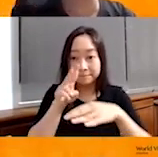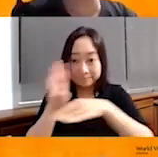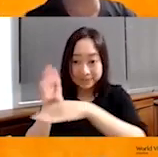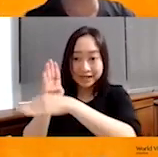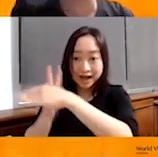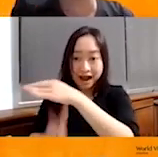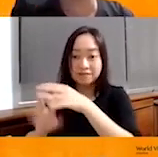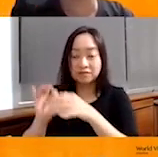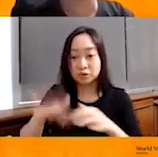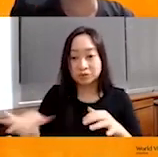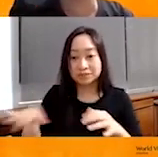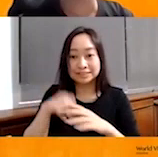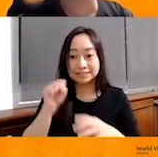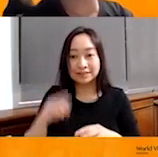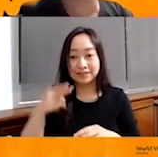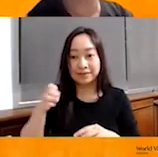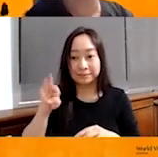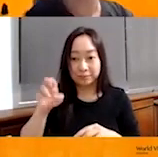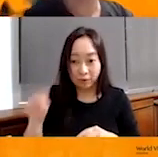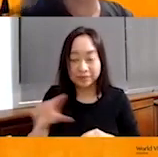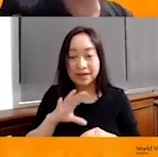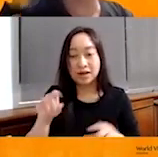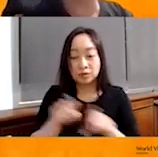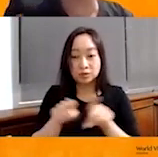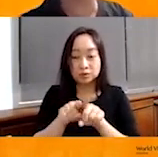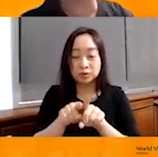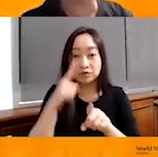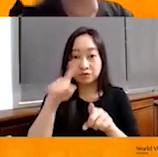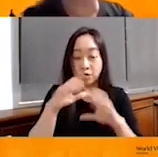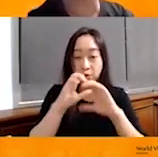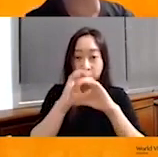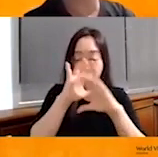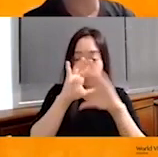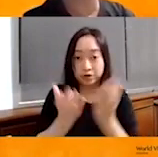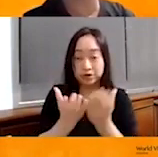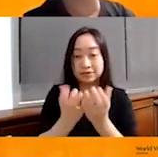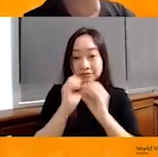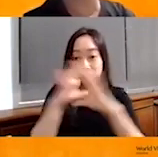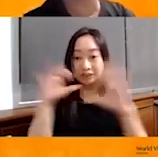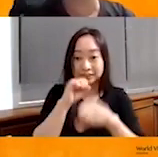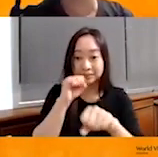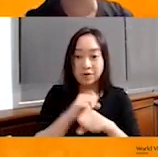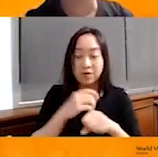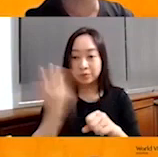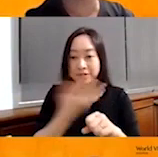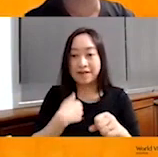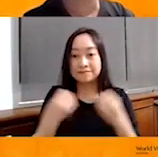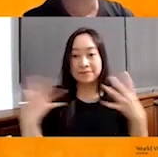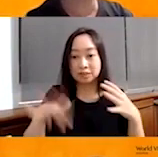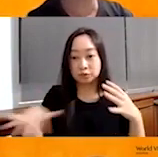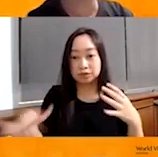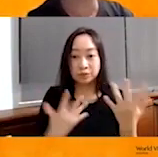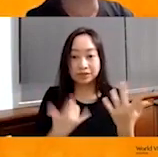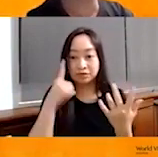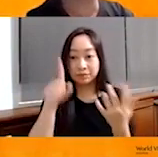we serve in South Hebron, but also on behalf of World Vision Singapore as well, we do have a lot of children waiting to be sponsored in the